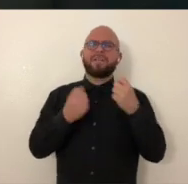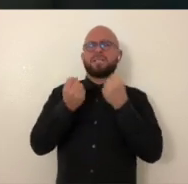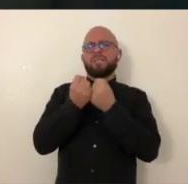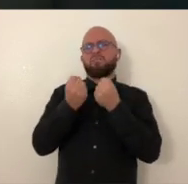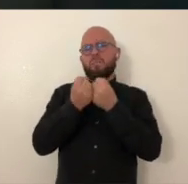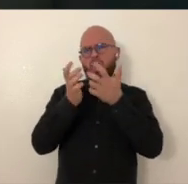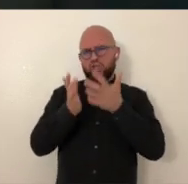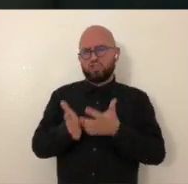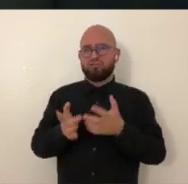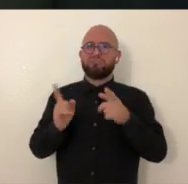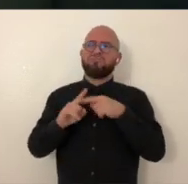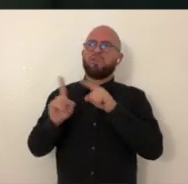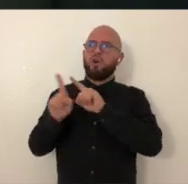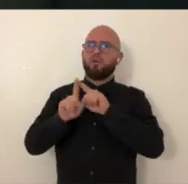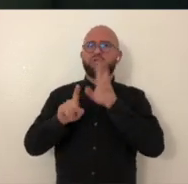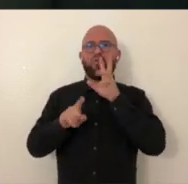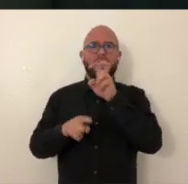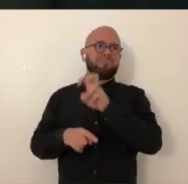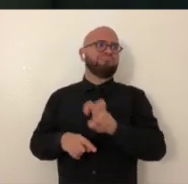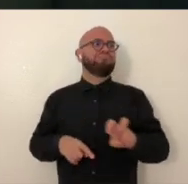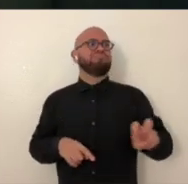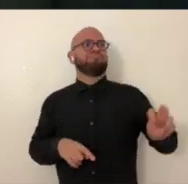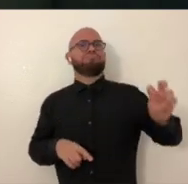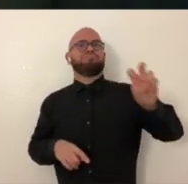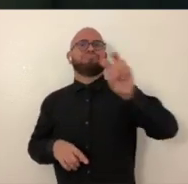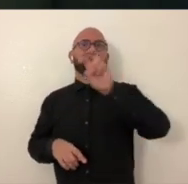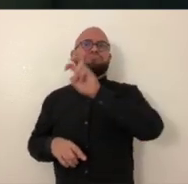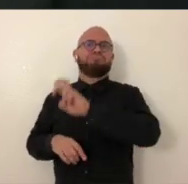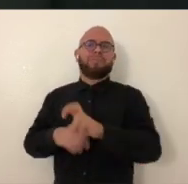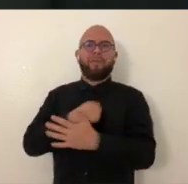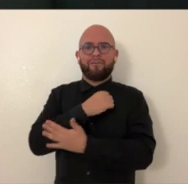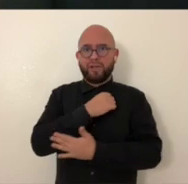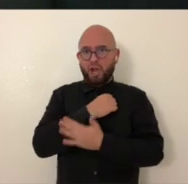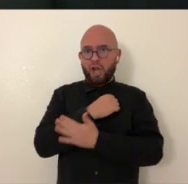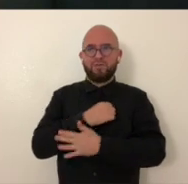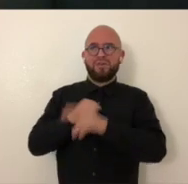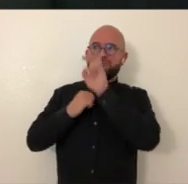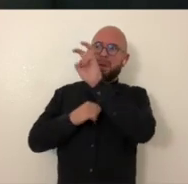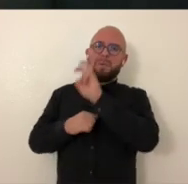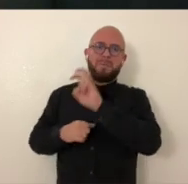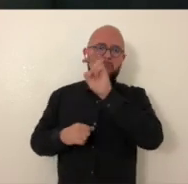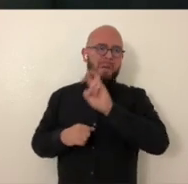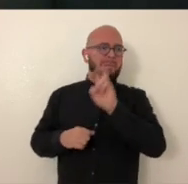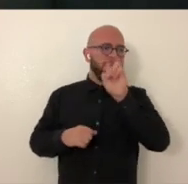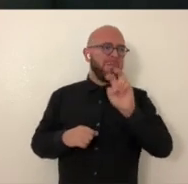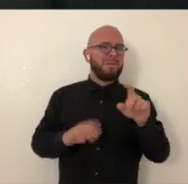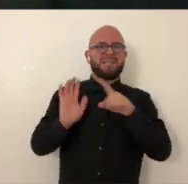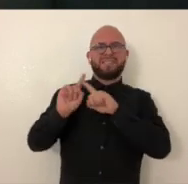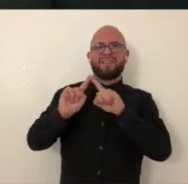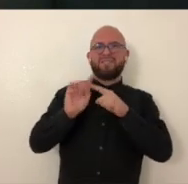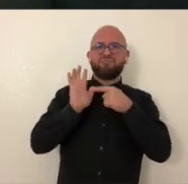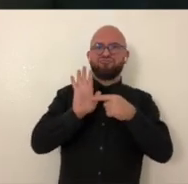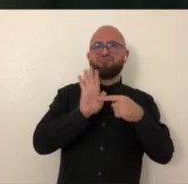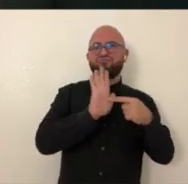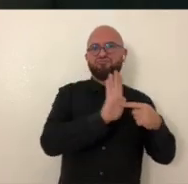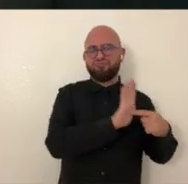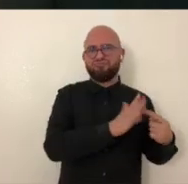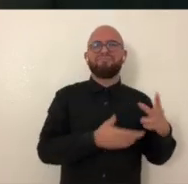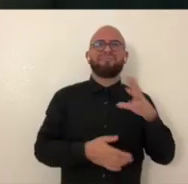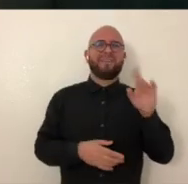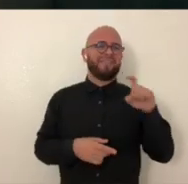America, who's the presenting sponsor. But it also travels the country for a year and goes to various different